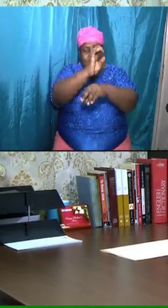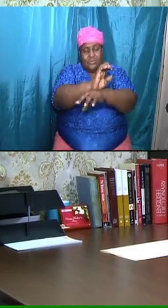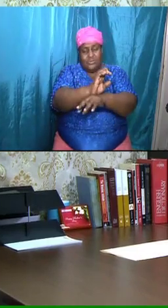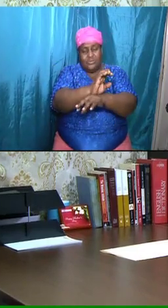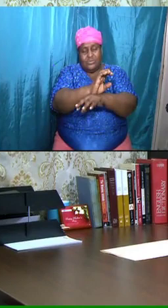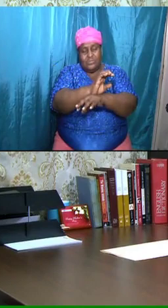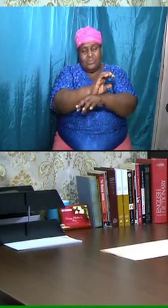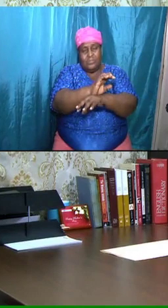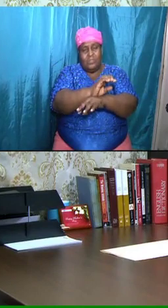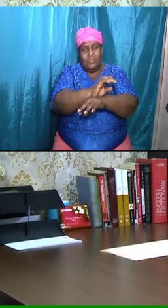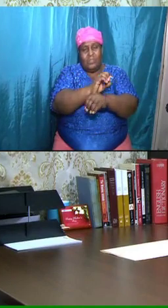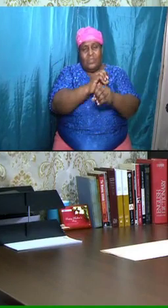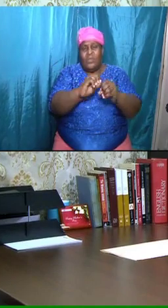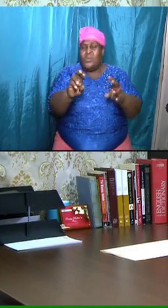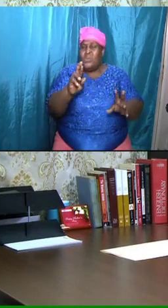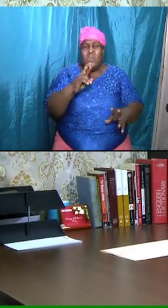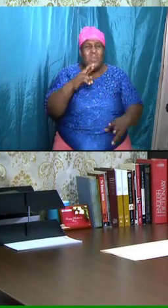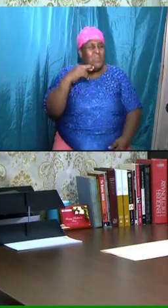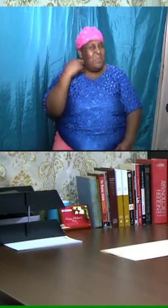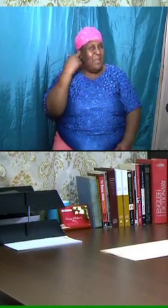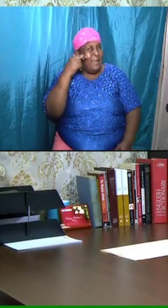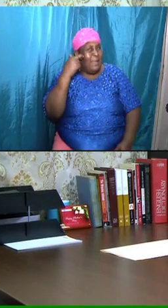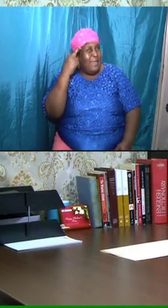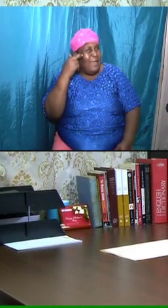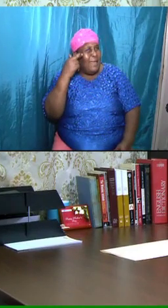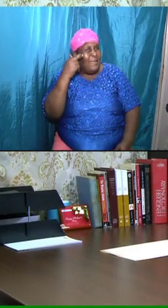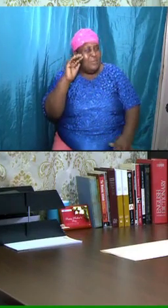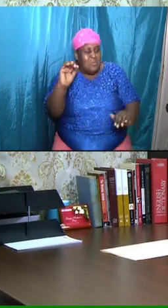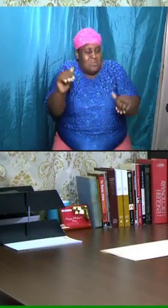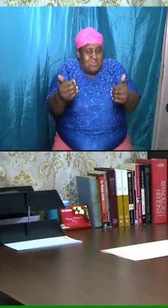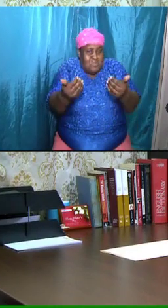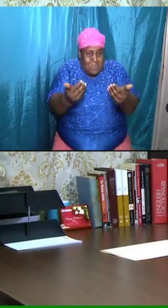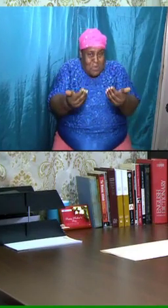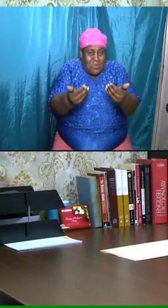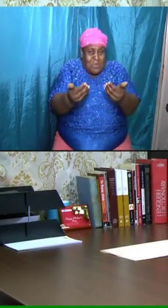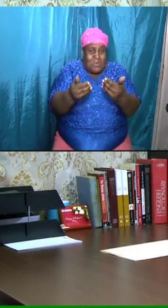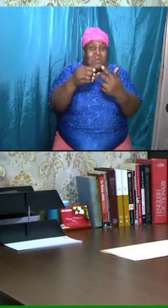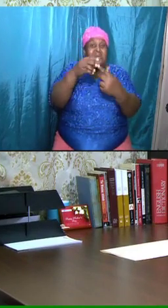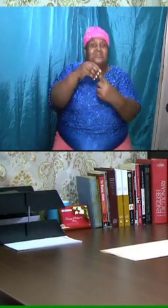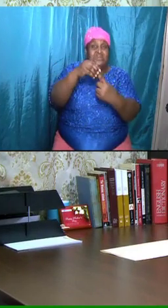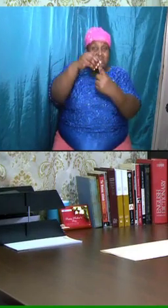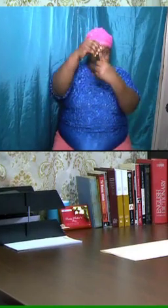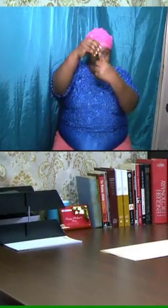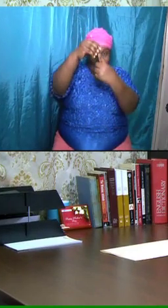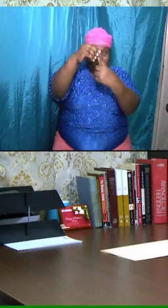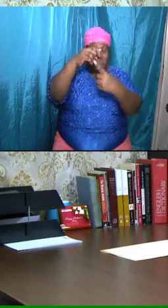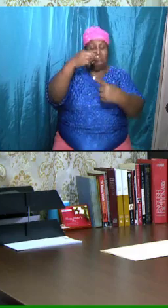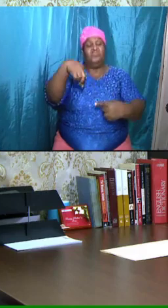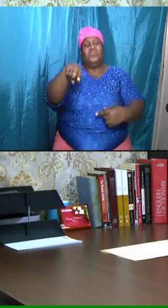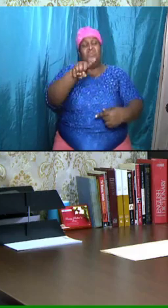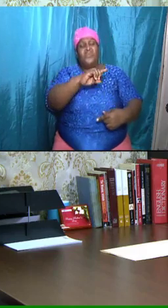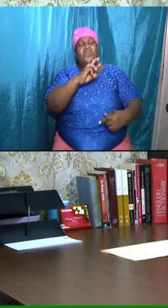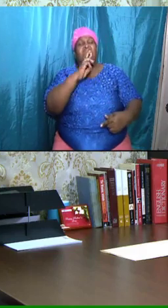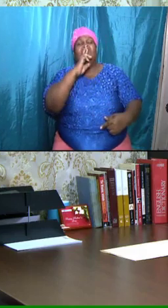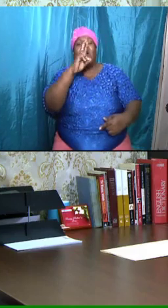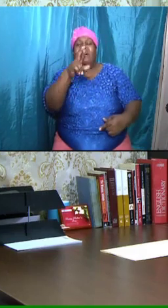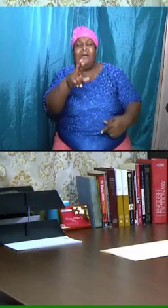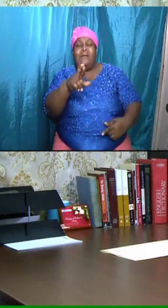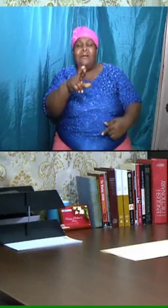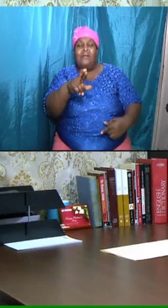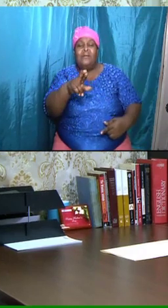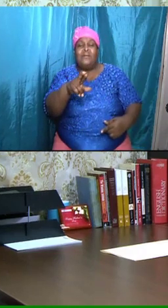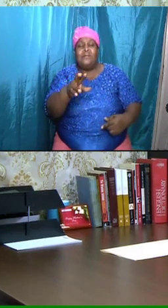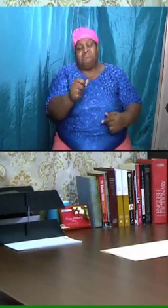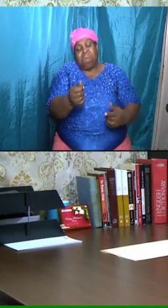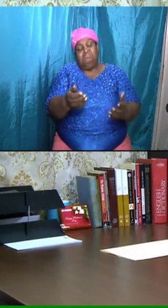how peculiar we are, how special we are. The